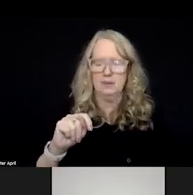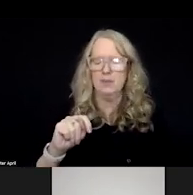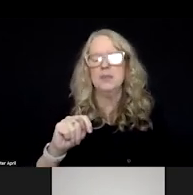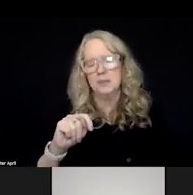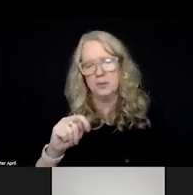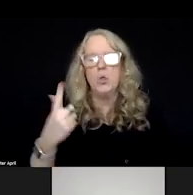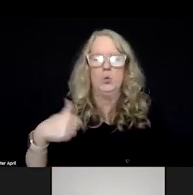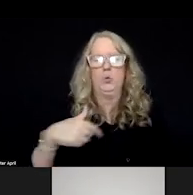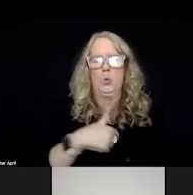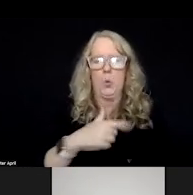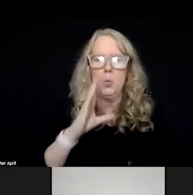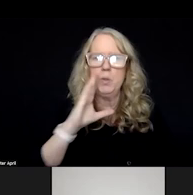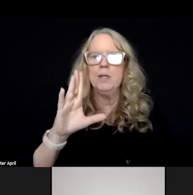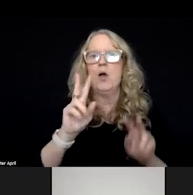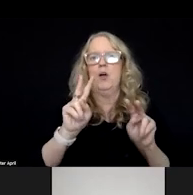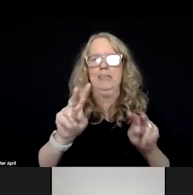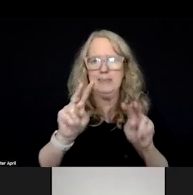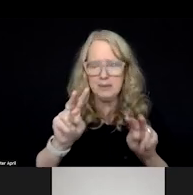we are anticipating widespread